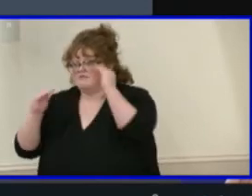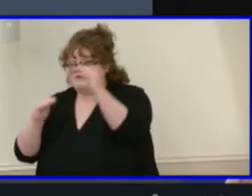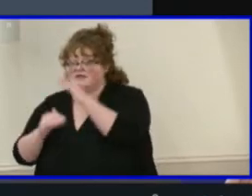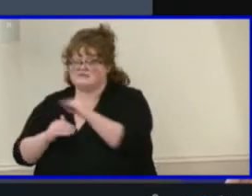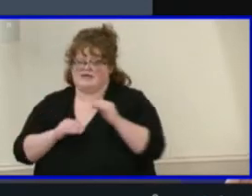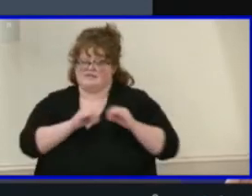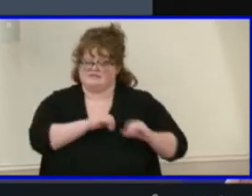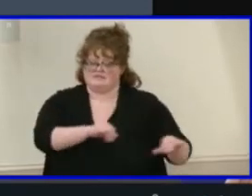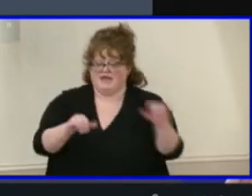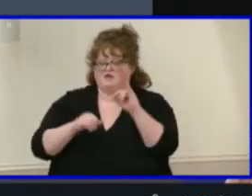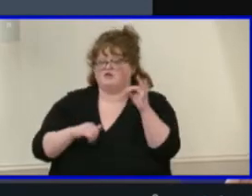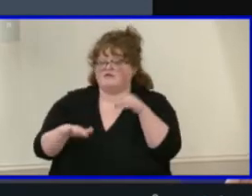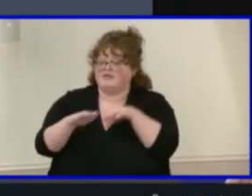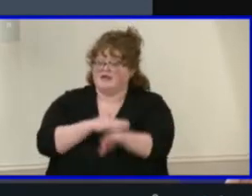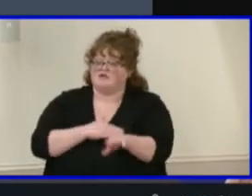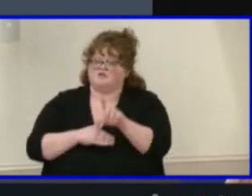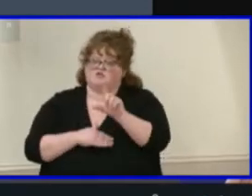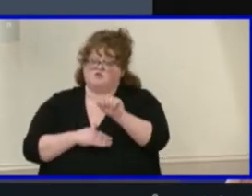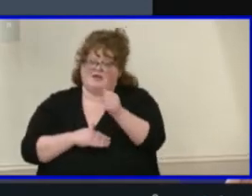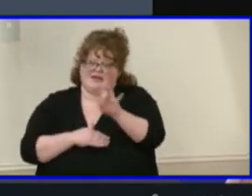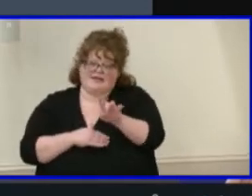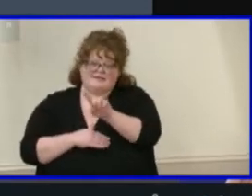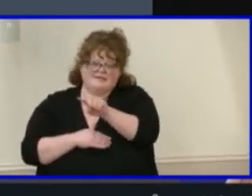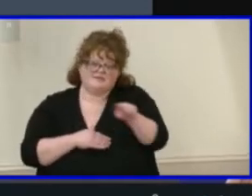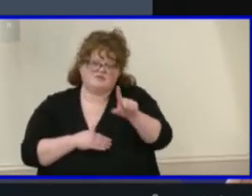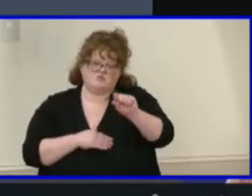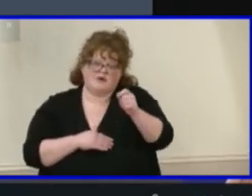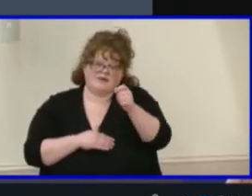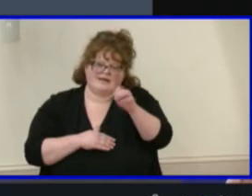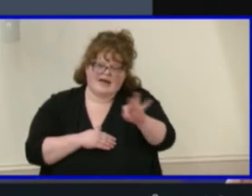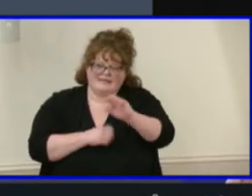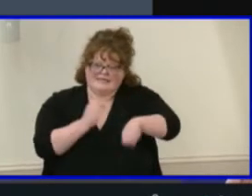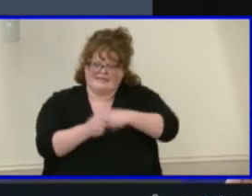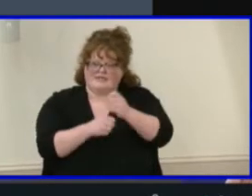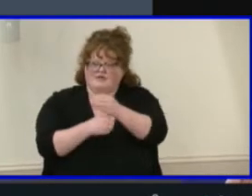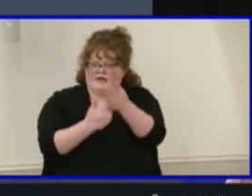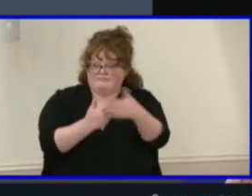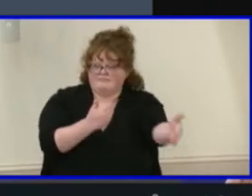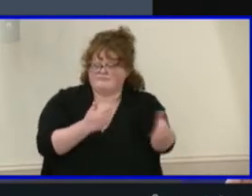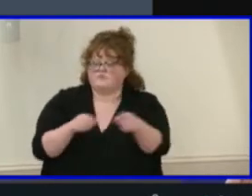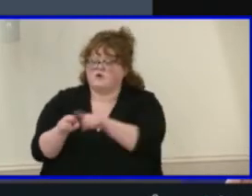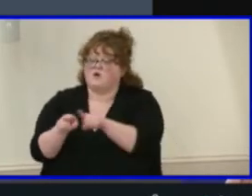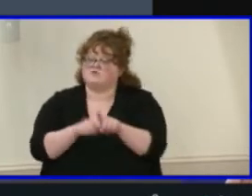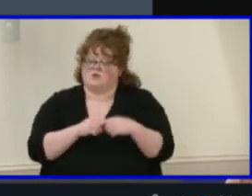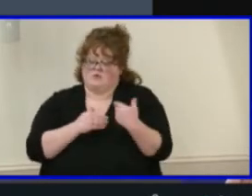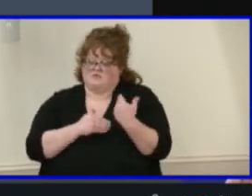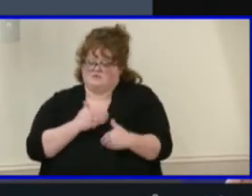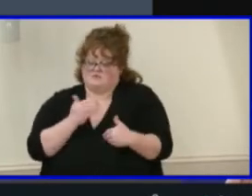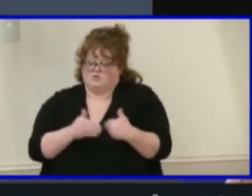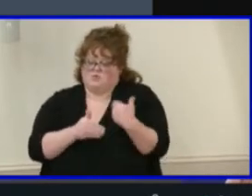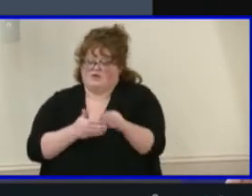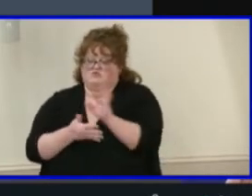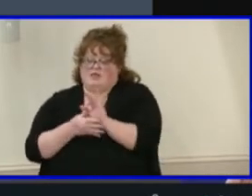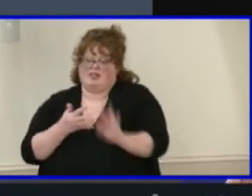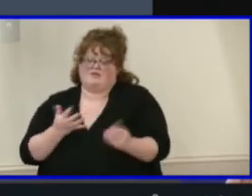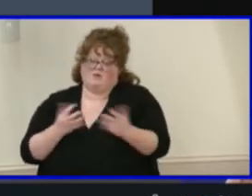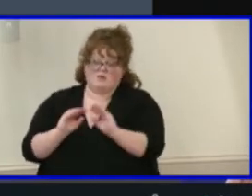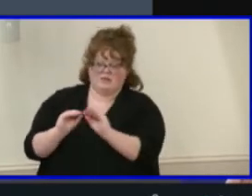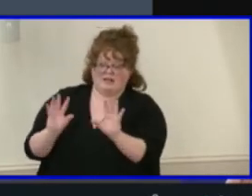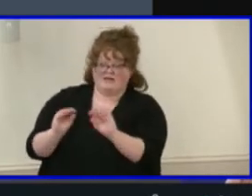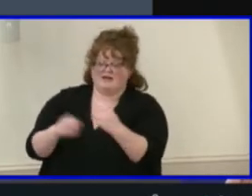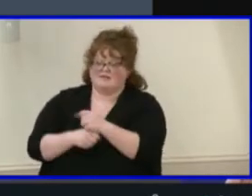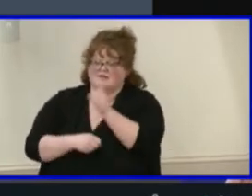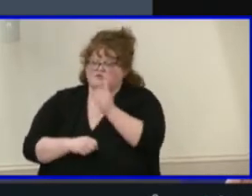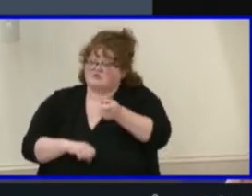grade in 2018-2019 and beyond. We also further defined sequential electives to clarify courses to fulfill this